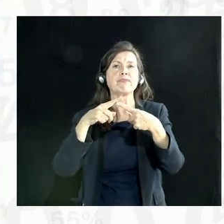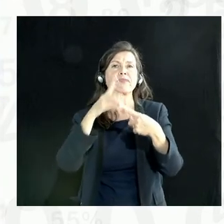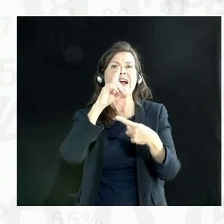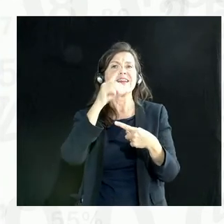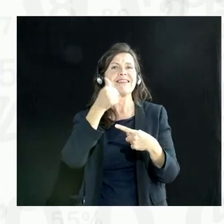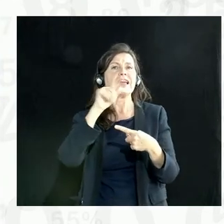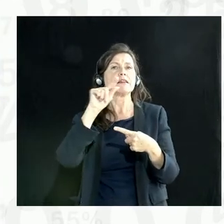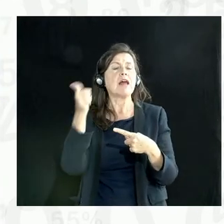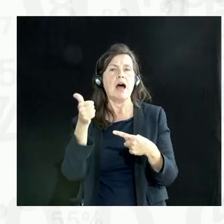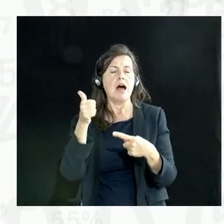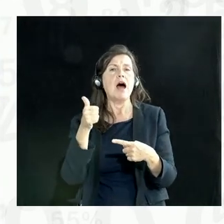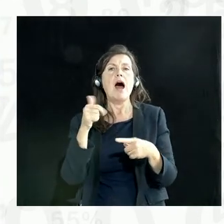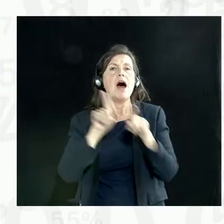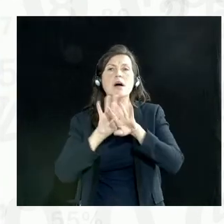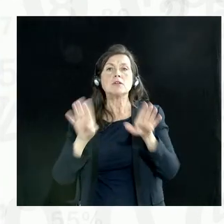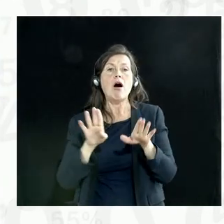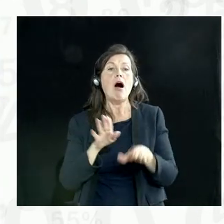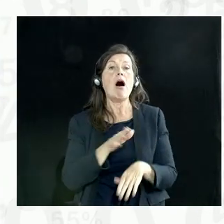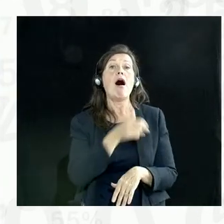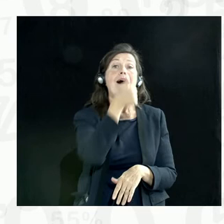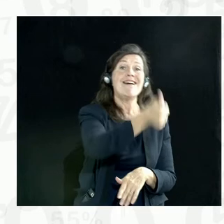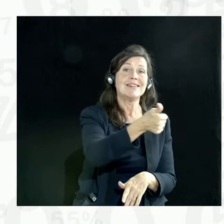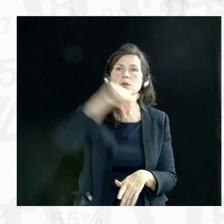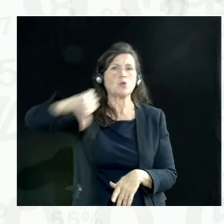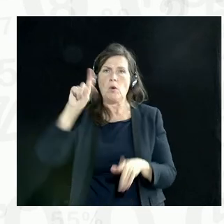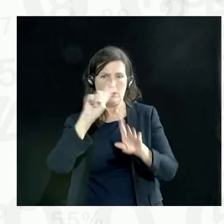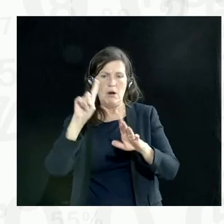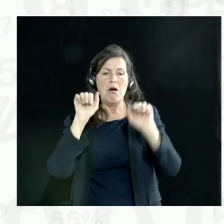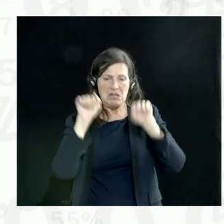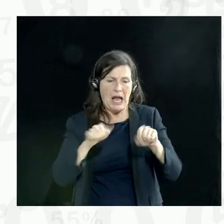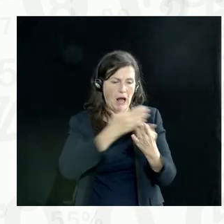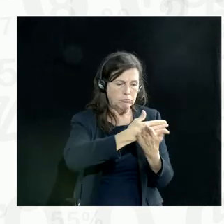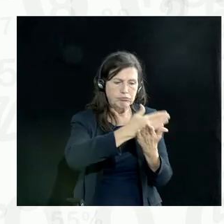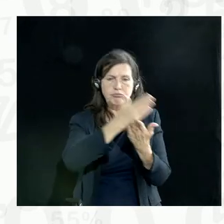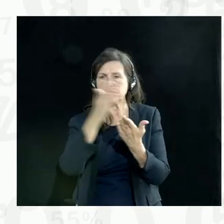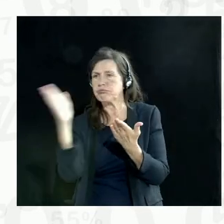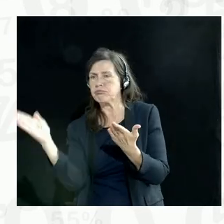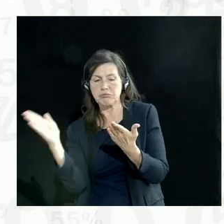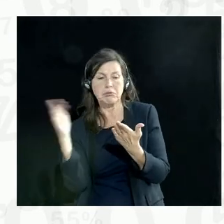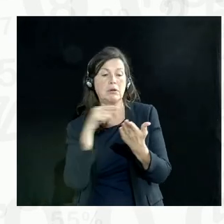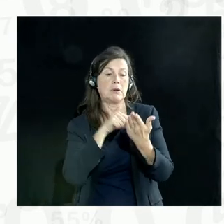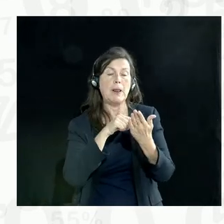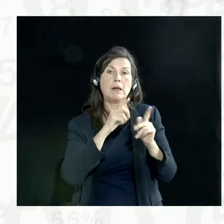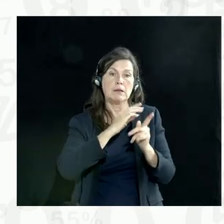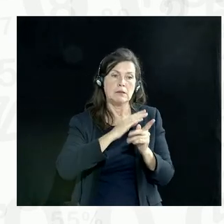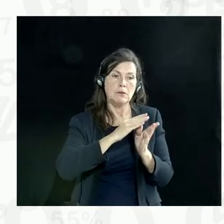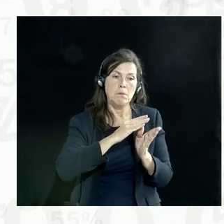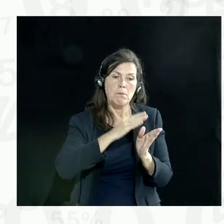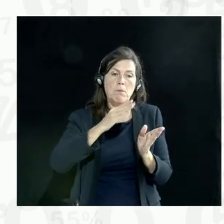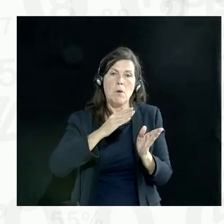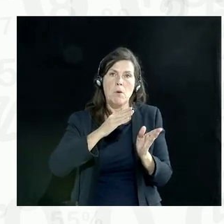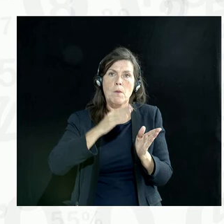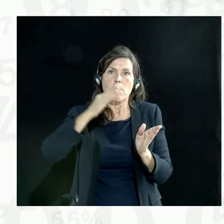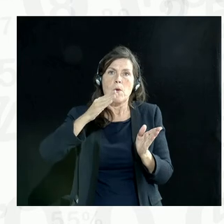of trusted individuals have access to increasingly confidential data. And so the